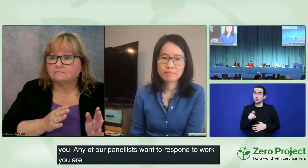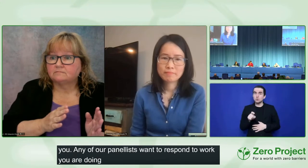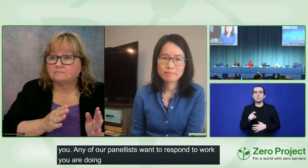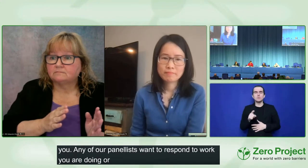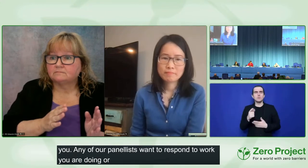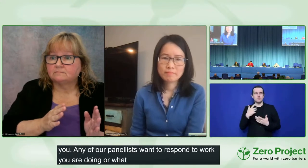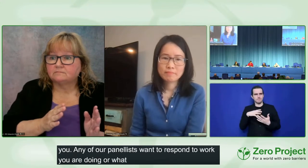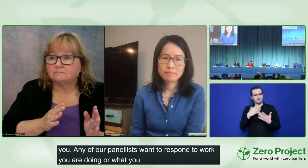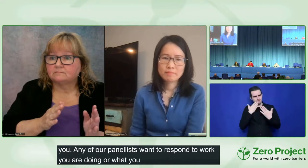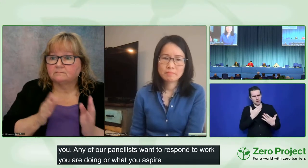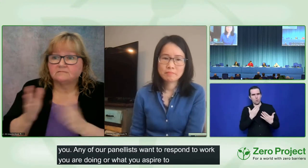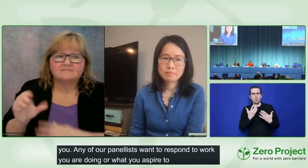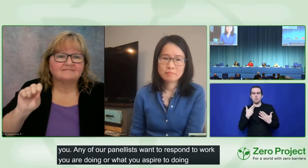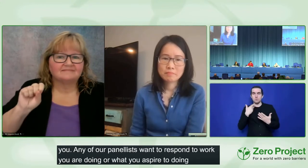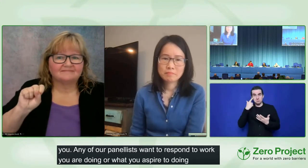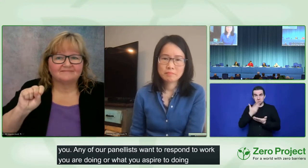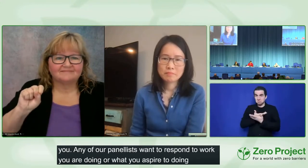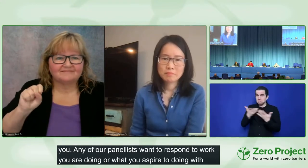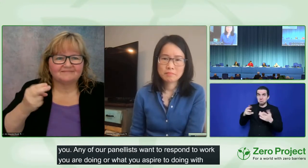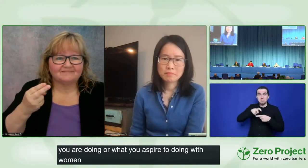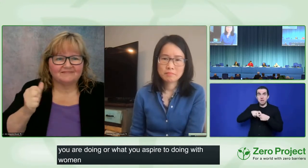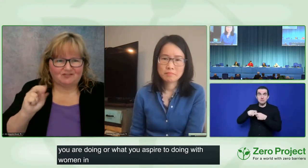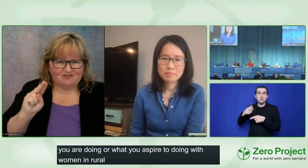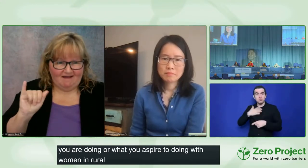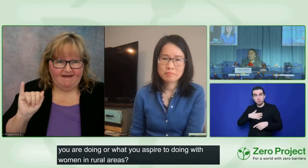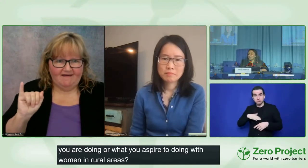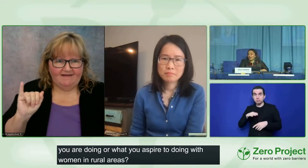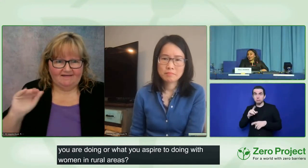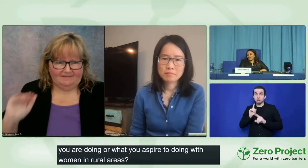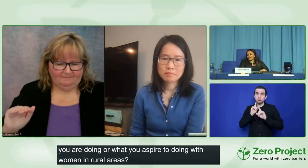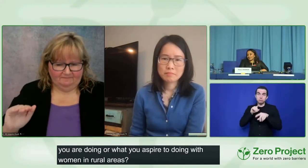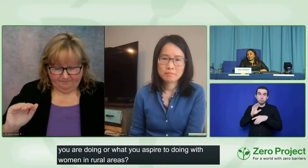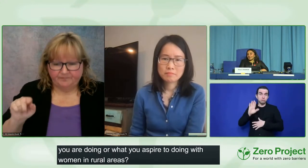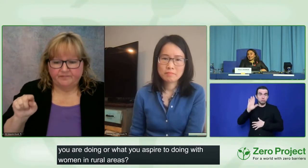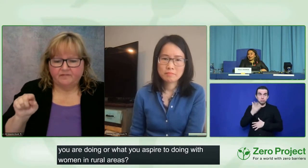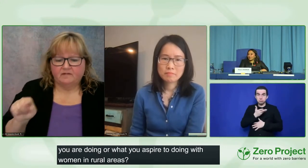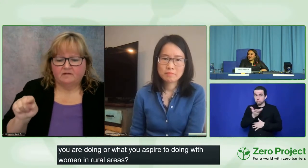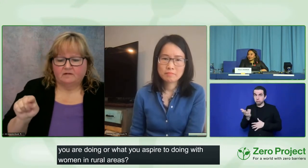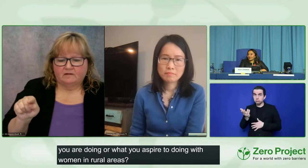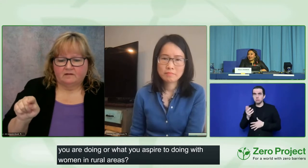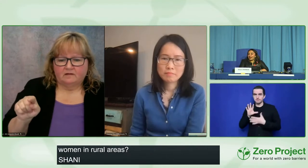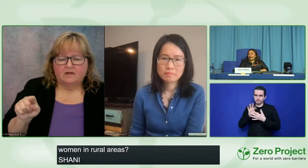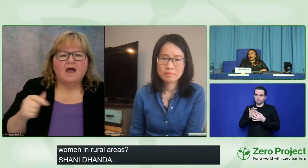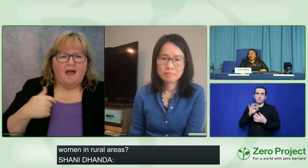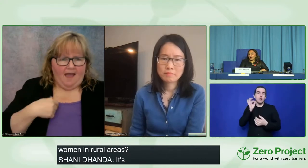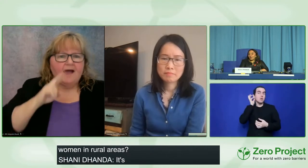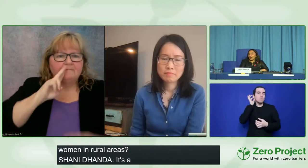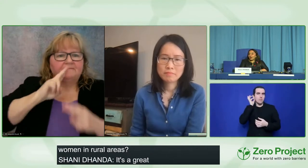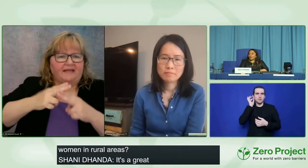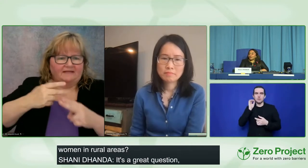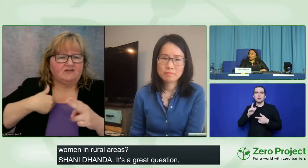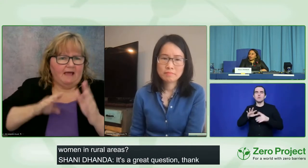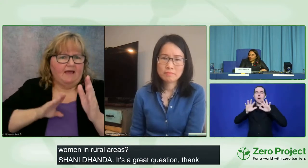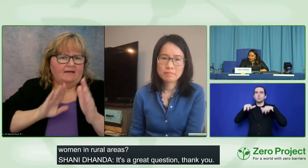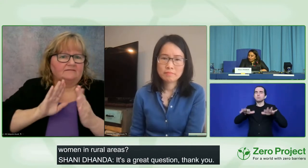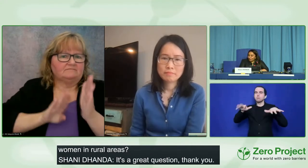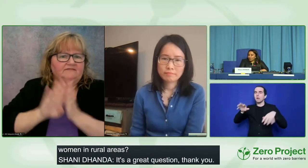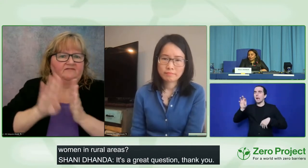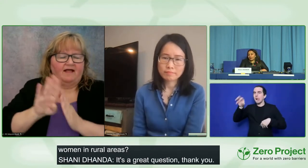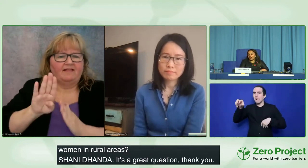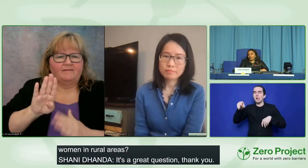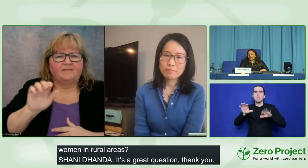That's a great question. Thank you. So as I mentioned earlier, I've created something called the Asian Disability Network. We are a